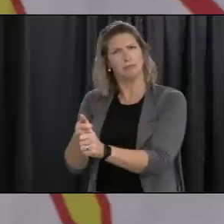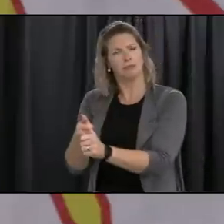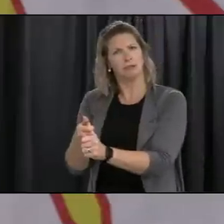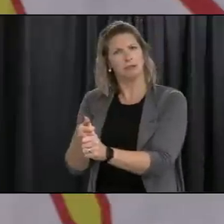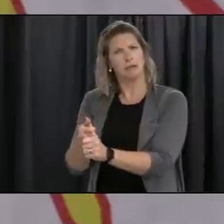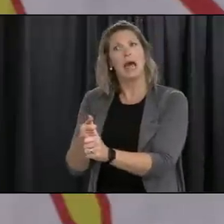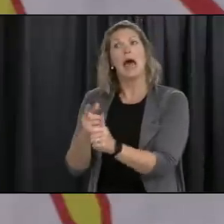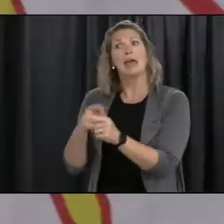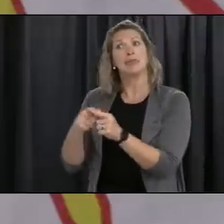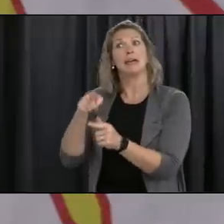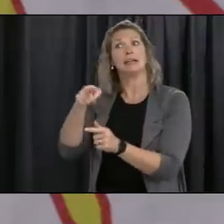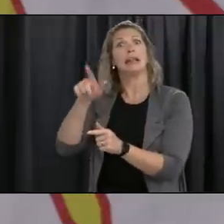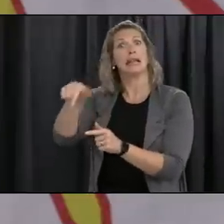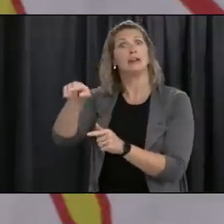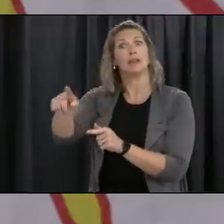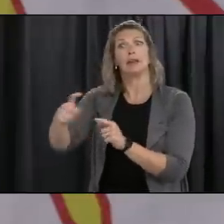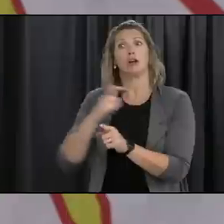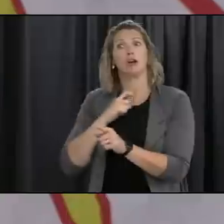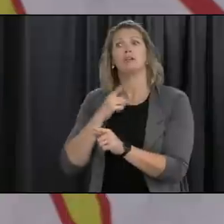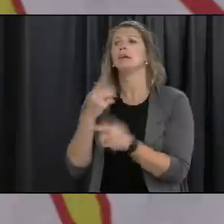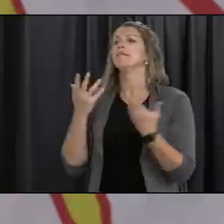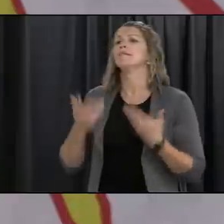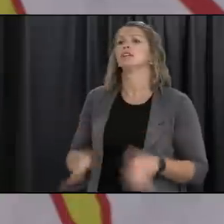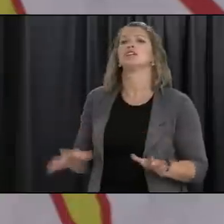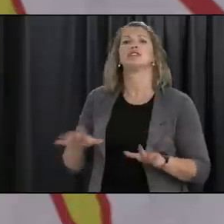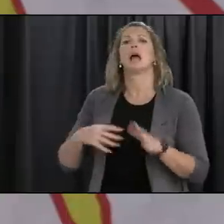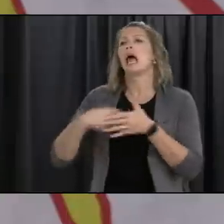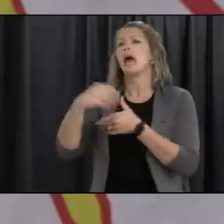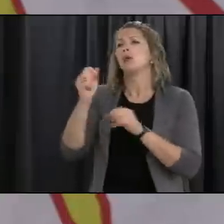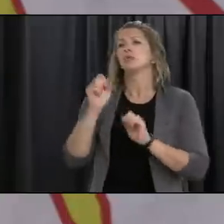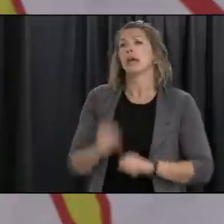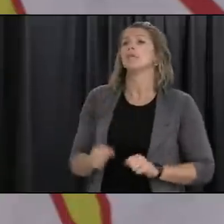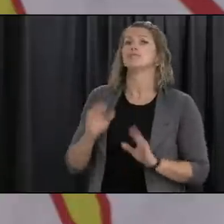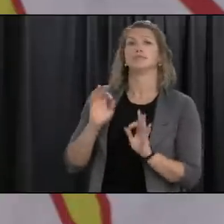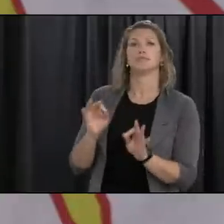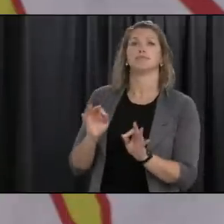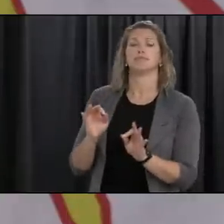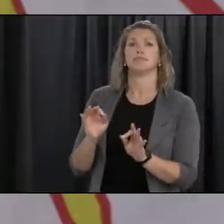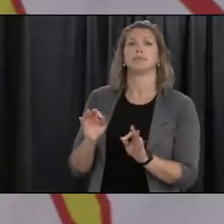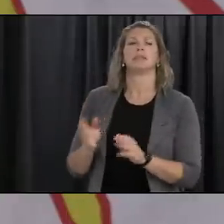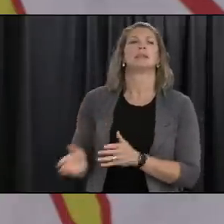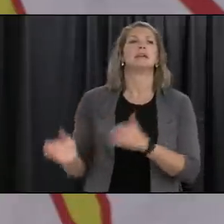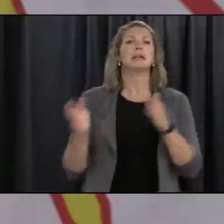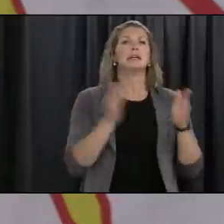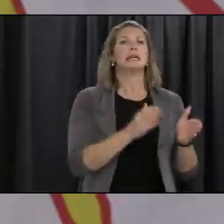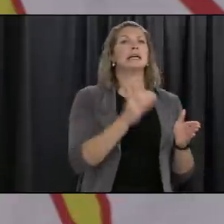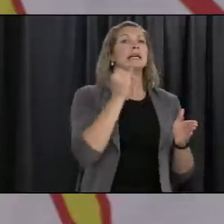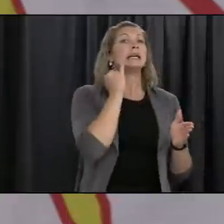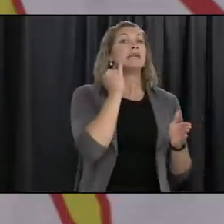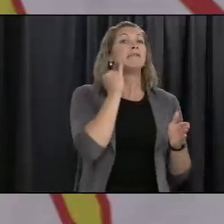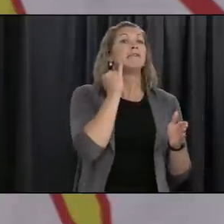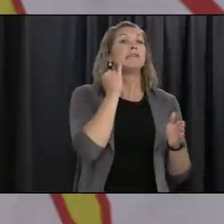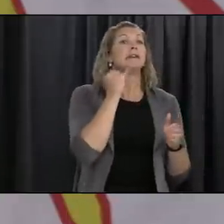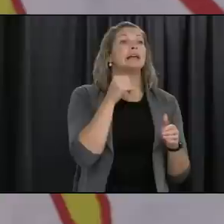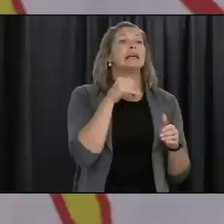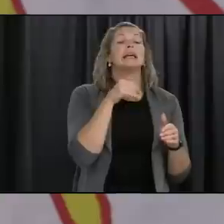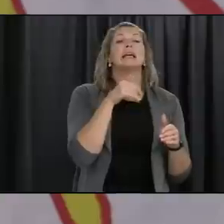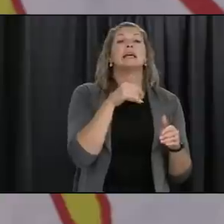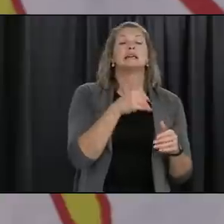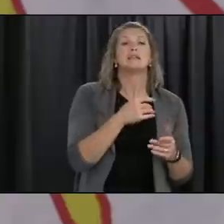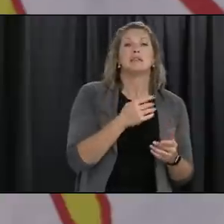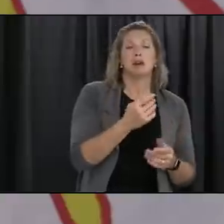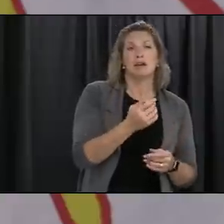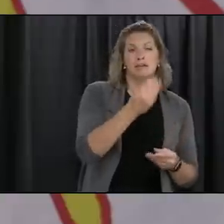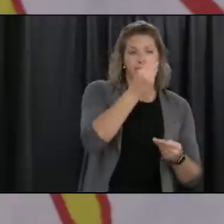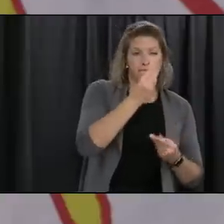released by public health but if you if you attended the the co-op then it would be to self monitor and it would be to